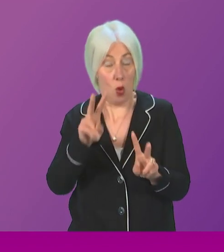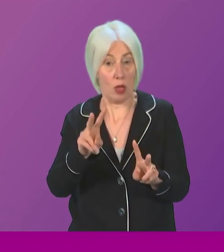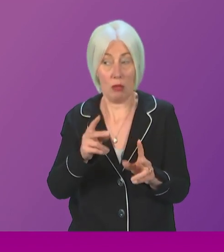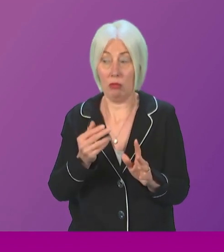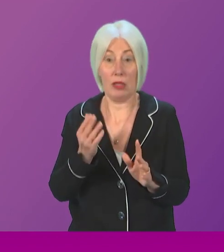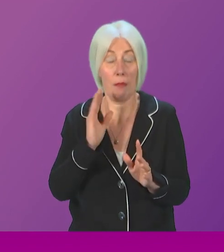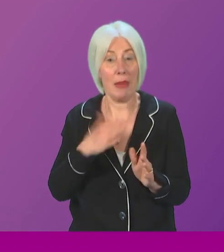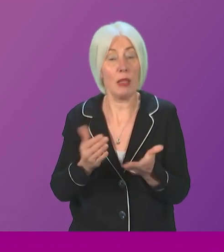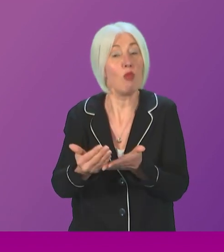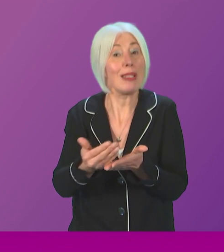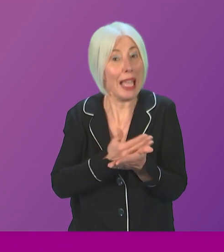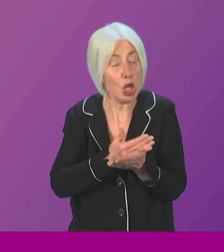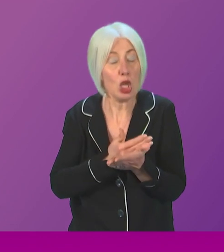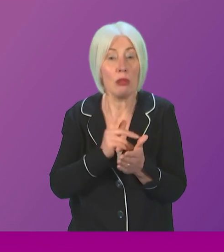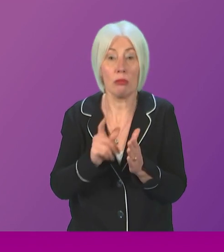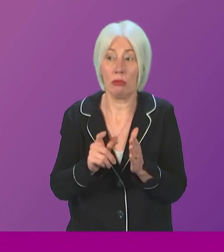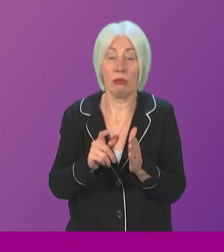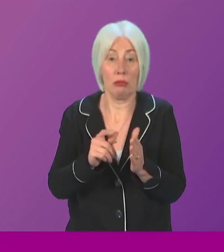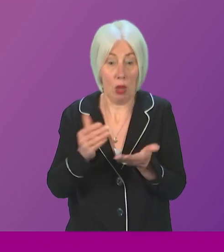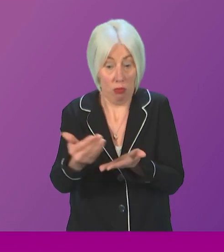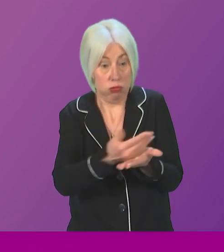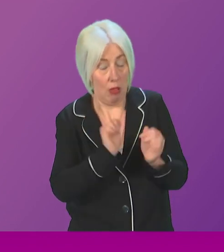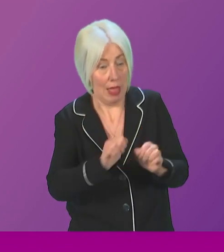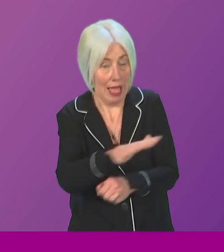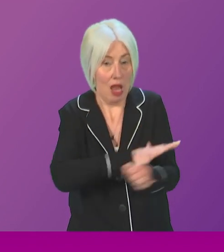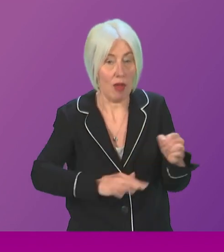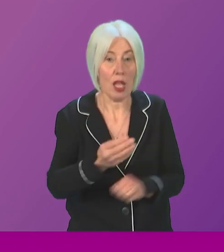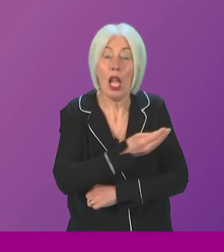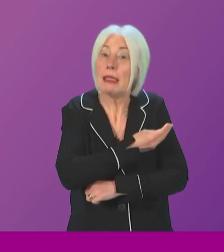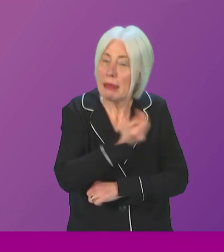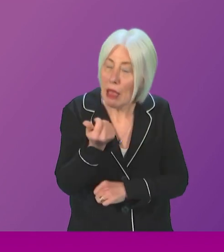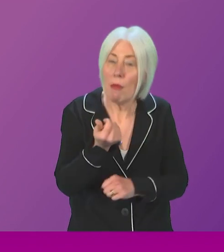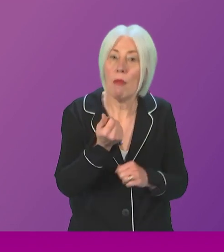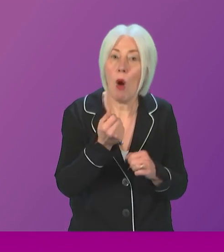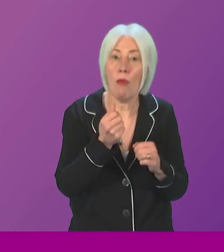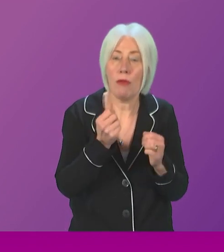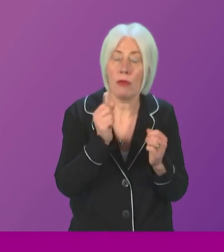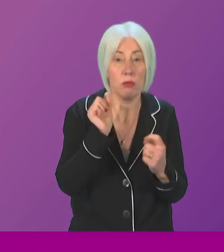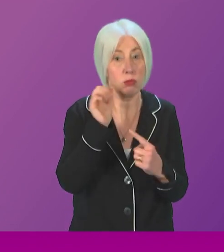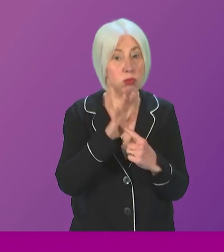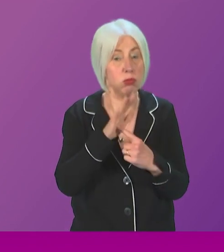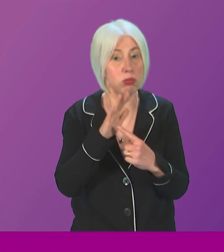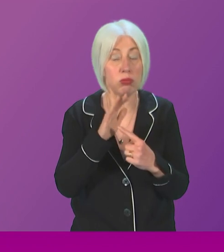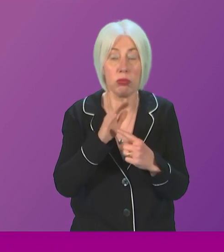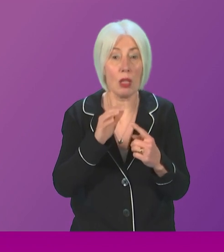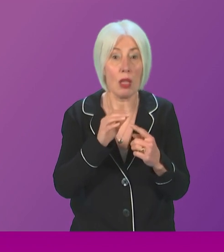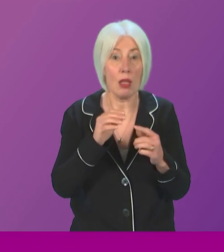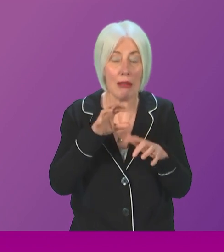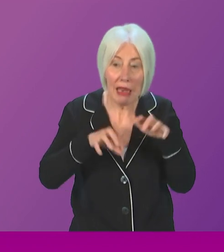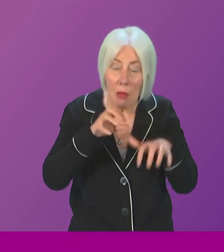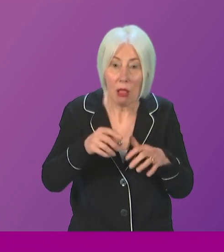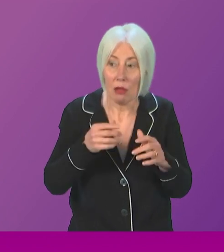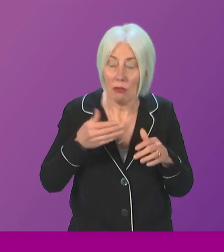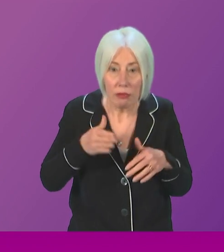since protection, commercially important species such as the king scallop, such as the European lobster, they've increased in size,